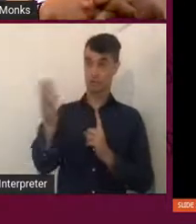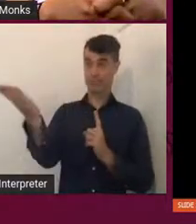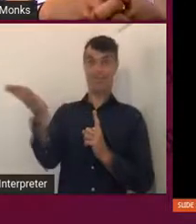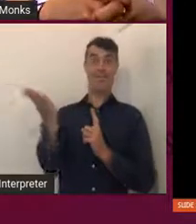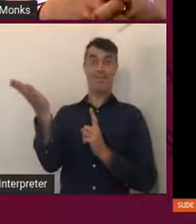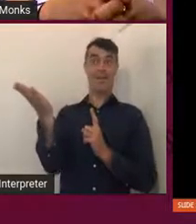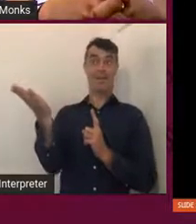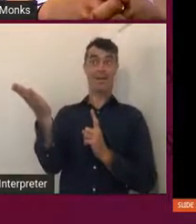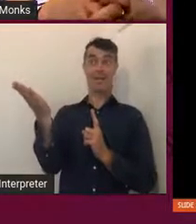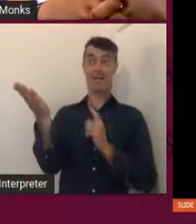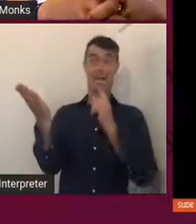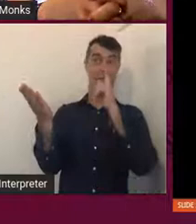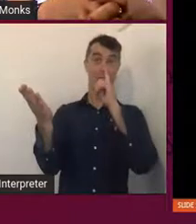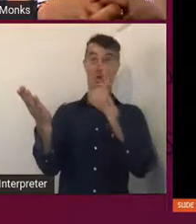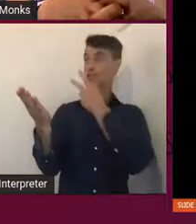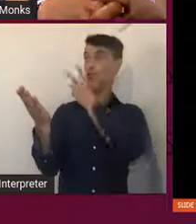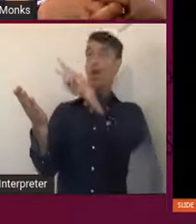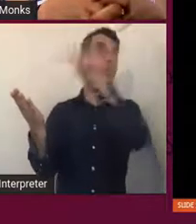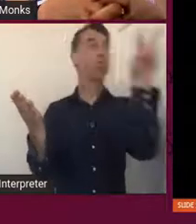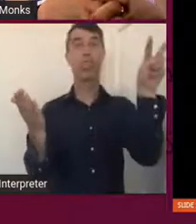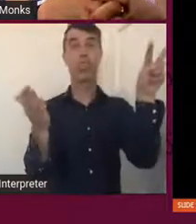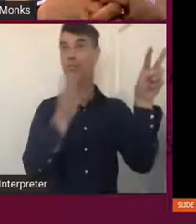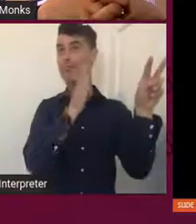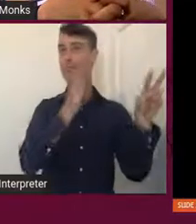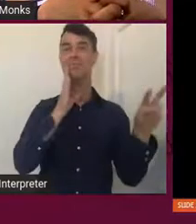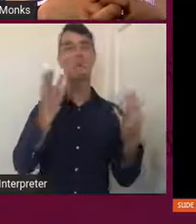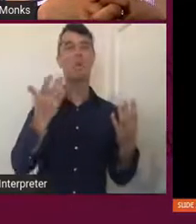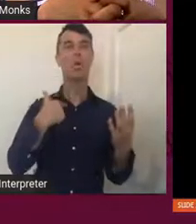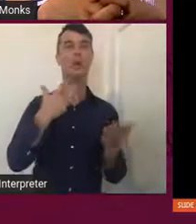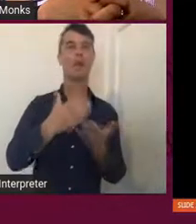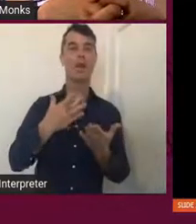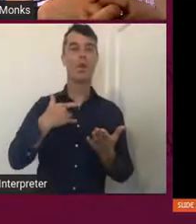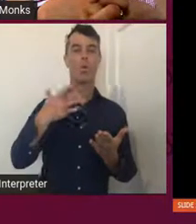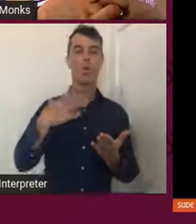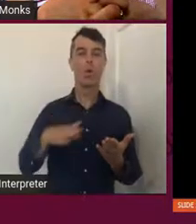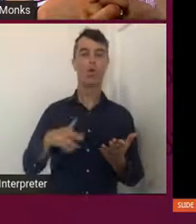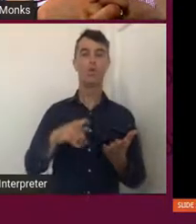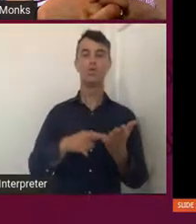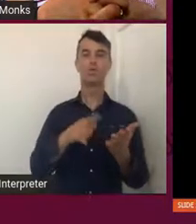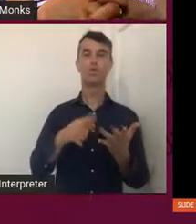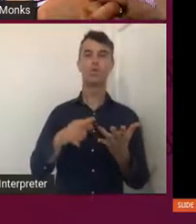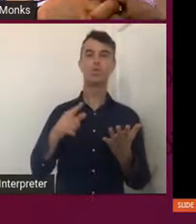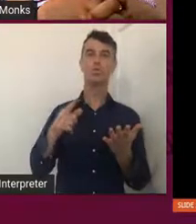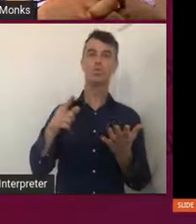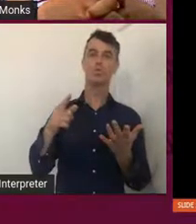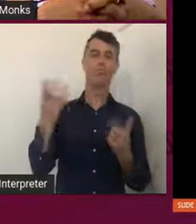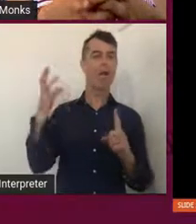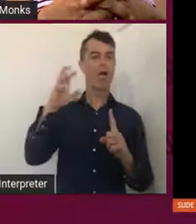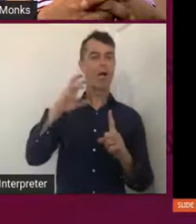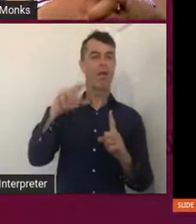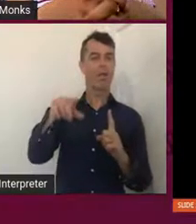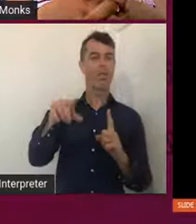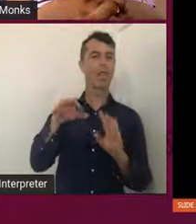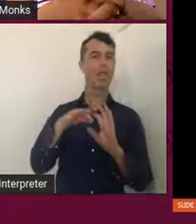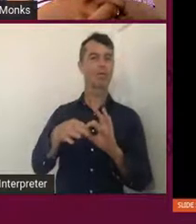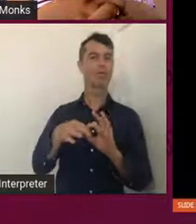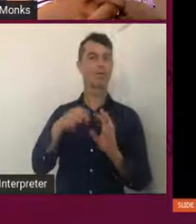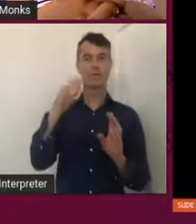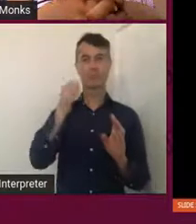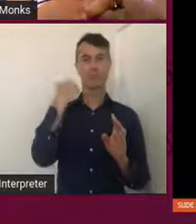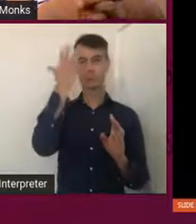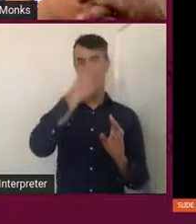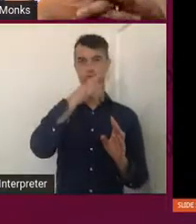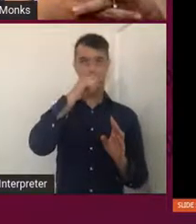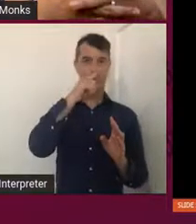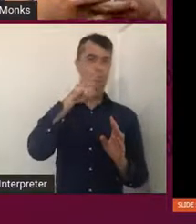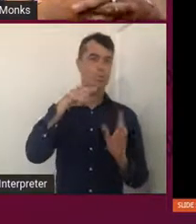don't even kind of see it. So we really wanted to highlight the connection that Aboriginal people have